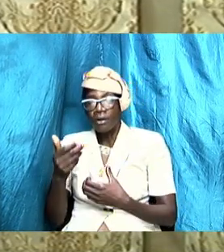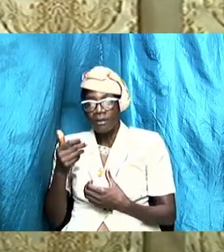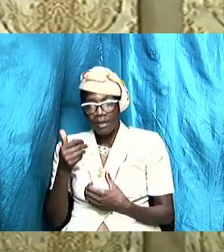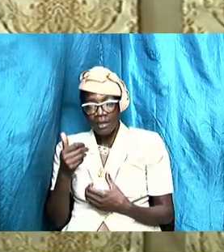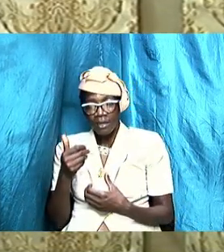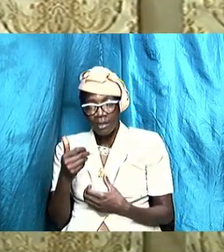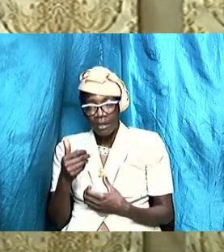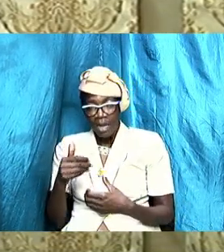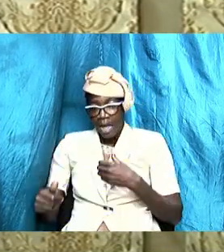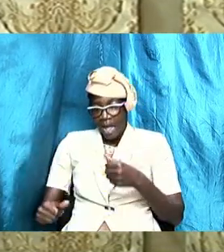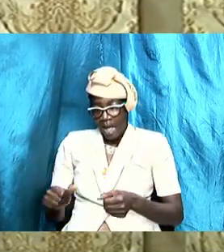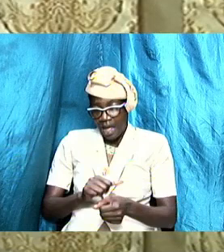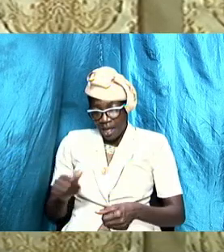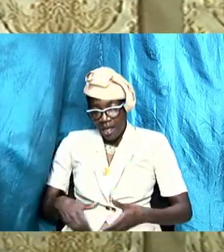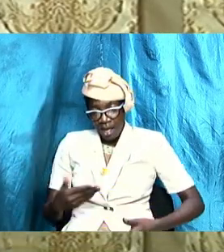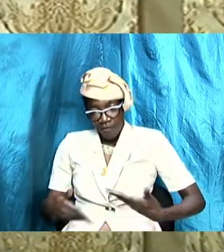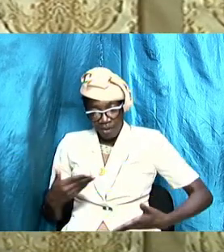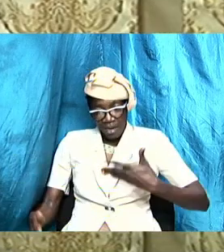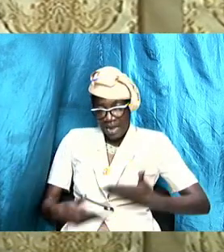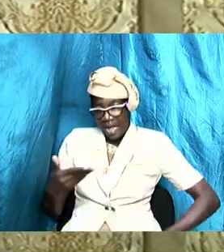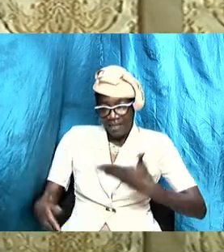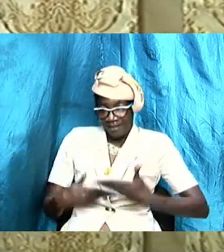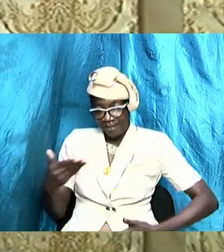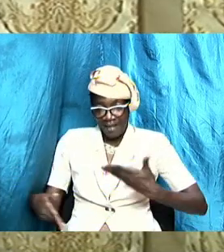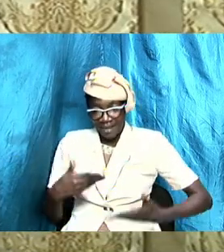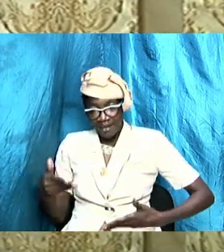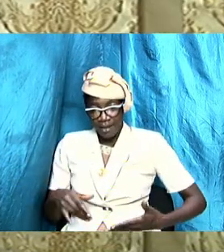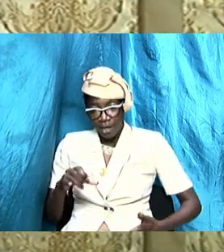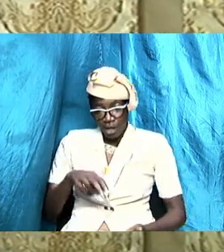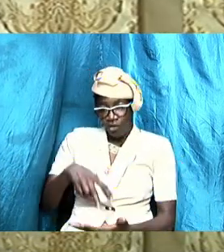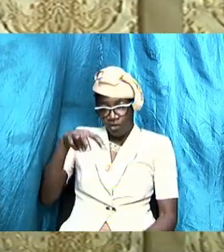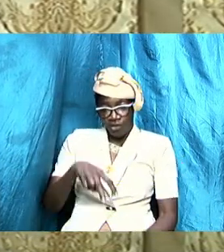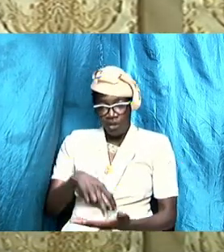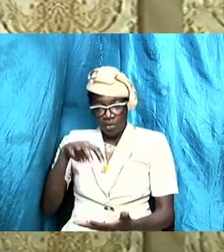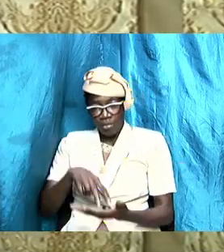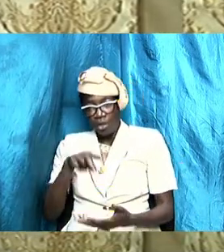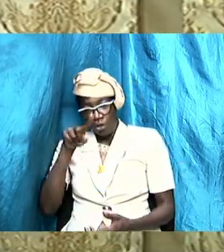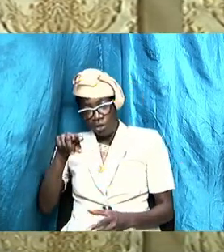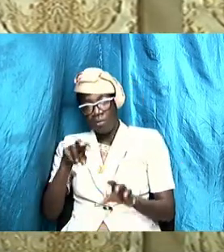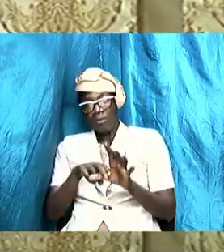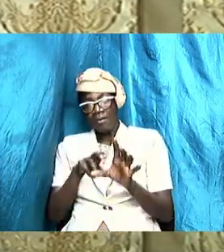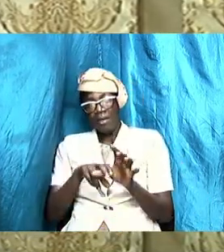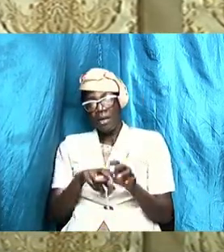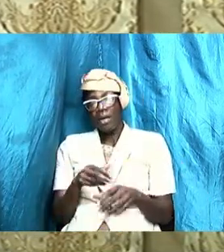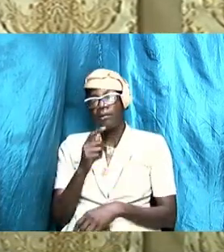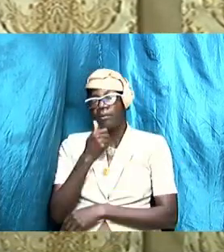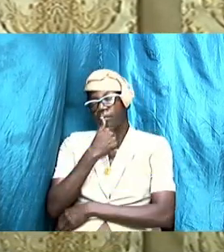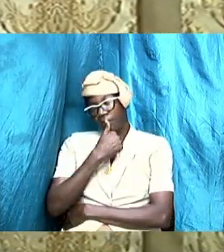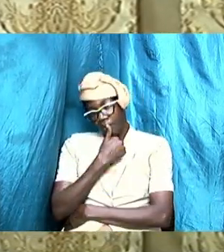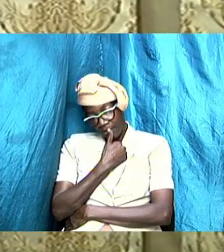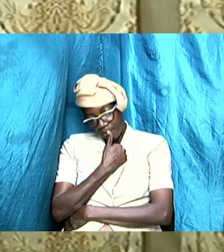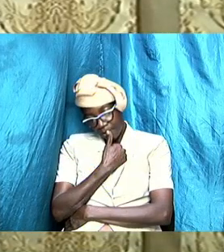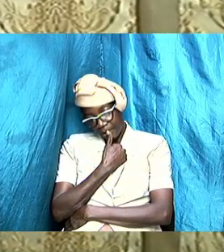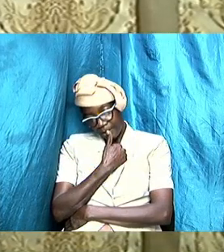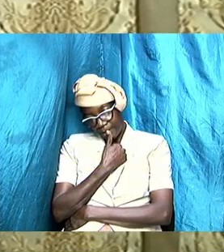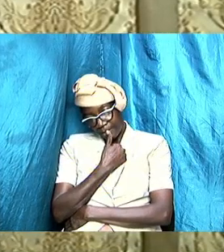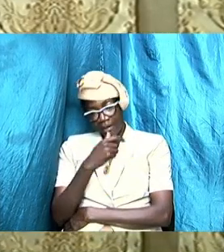everybody jumping around and you just sit there quietly then tell me something